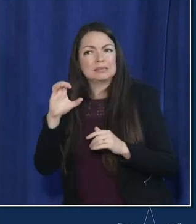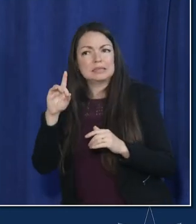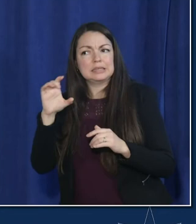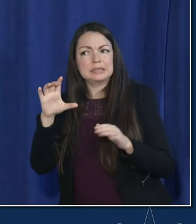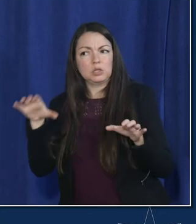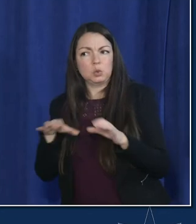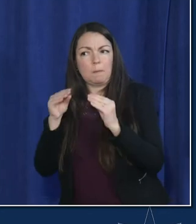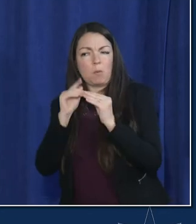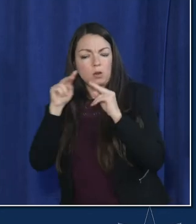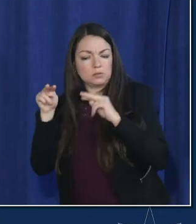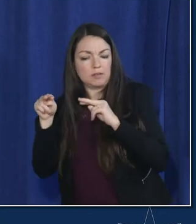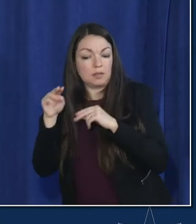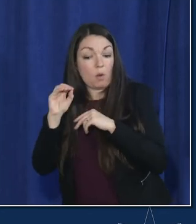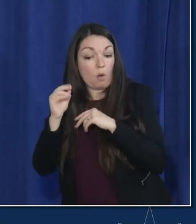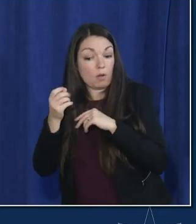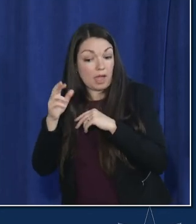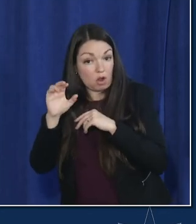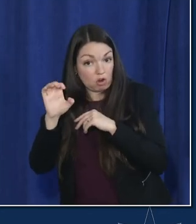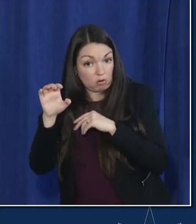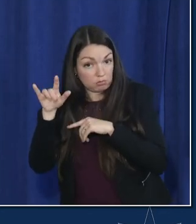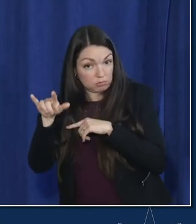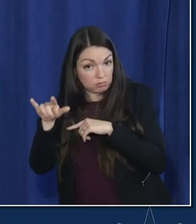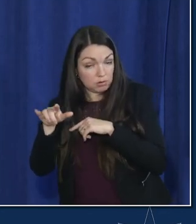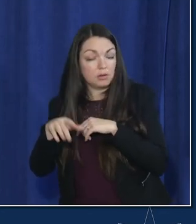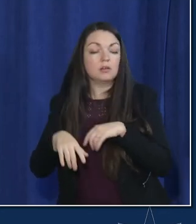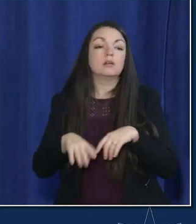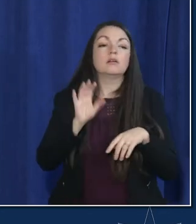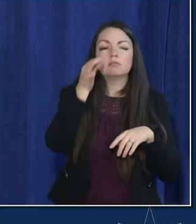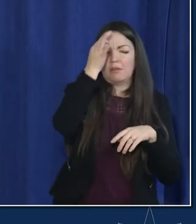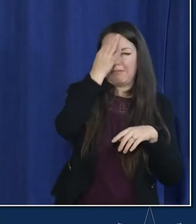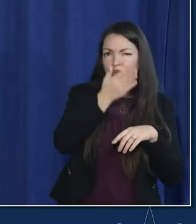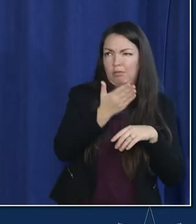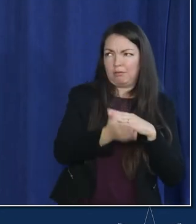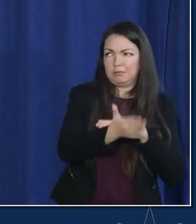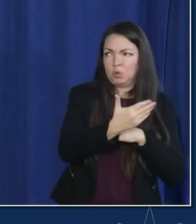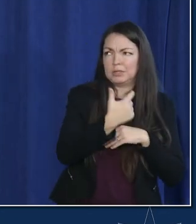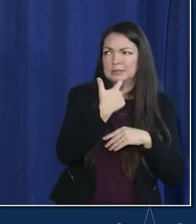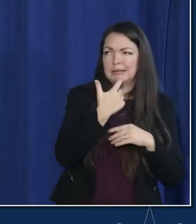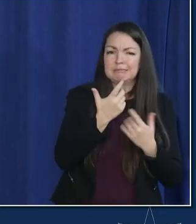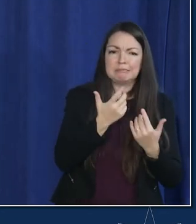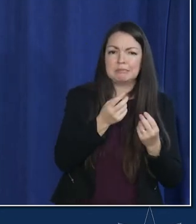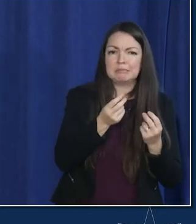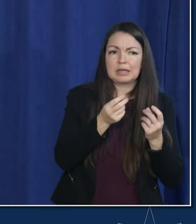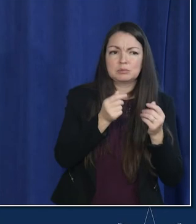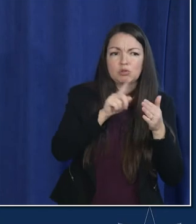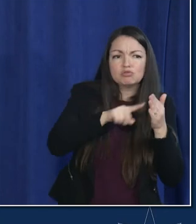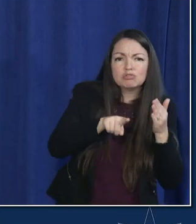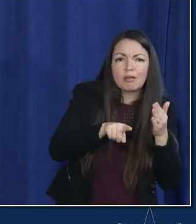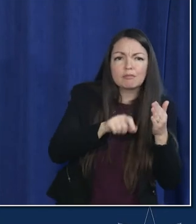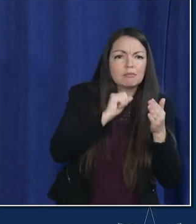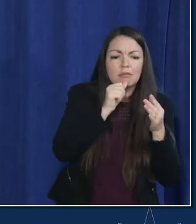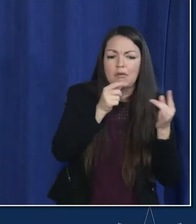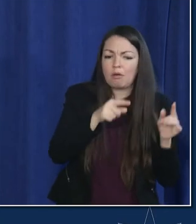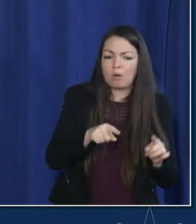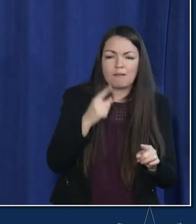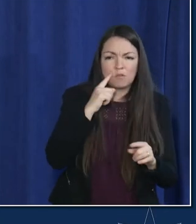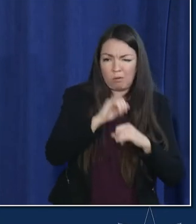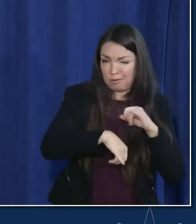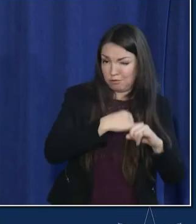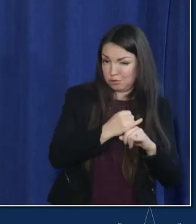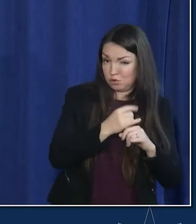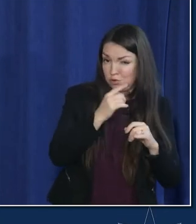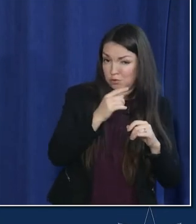o'hare um the federal uh thing this morning said something about express check that's not going on i'm assuming for international